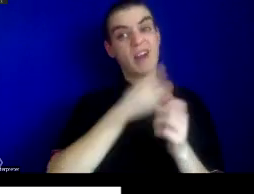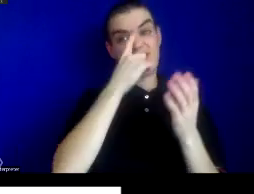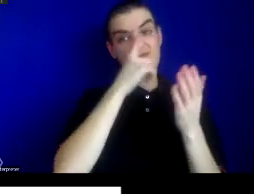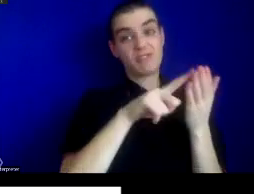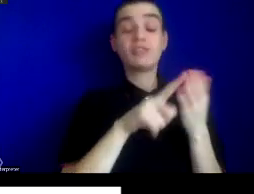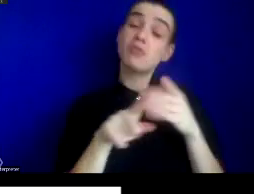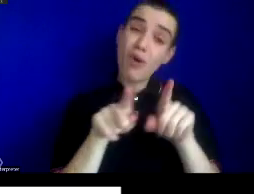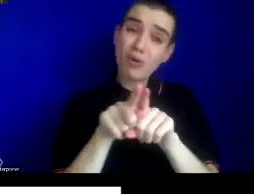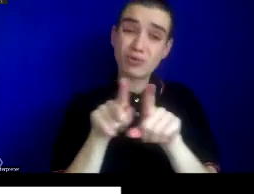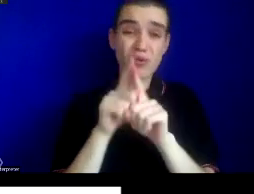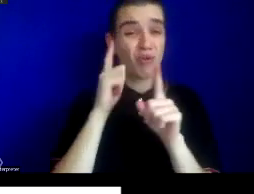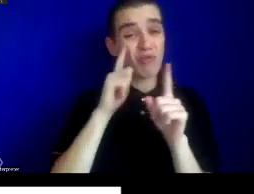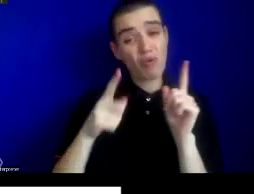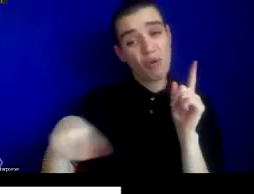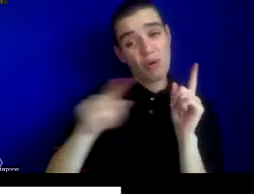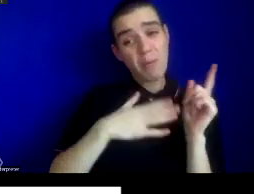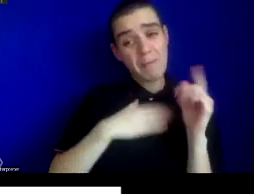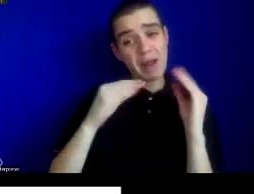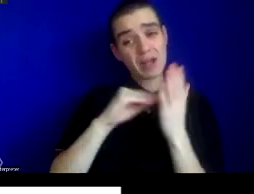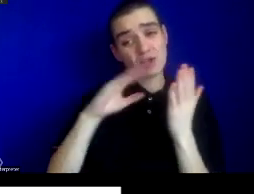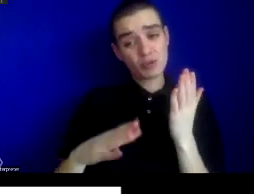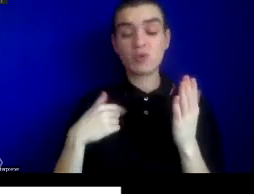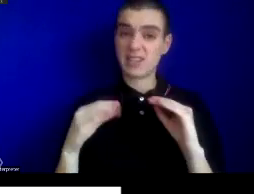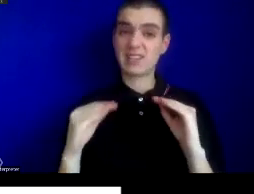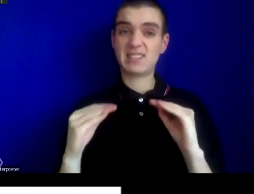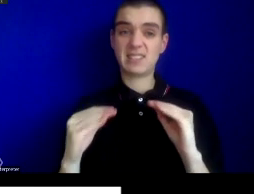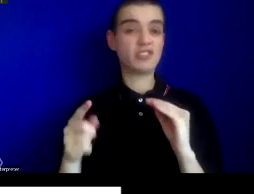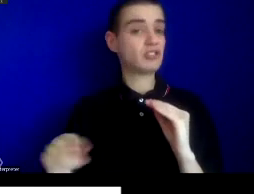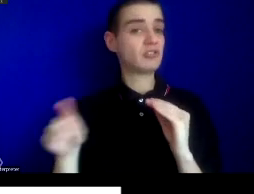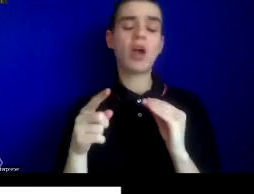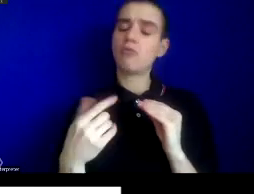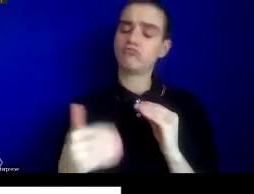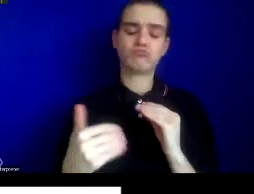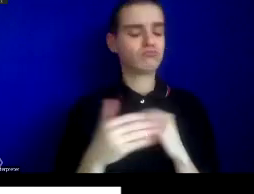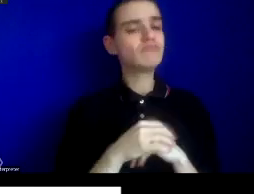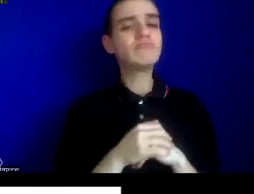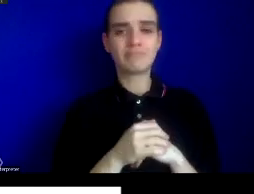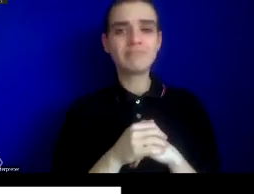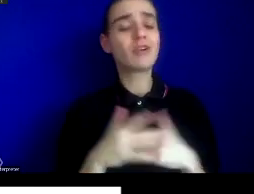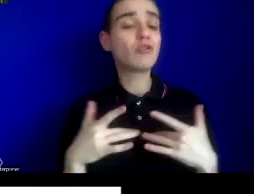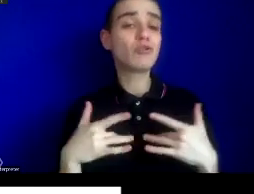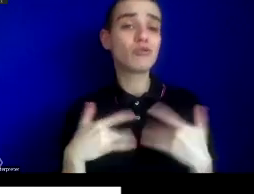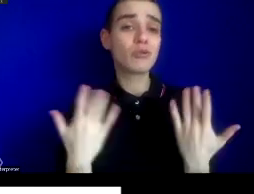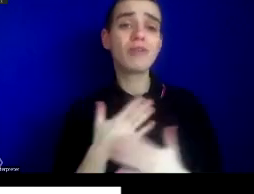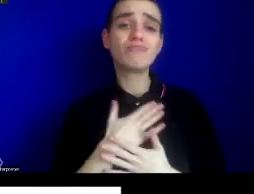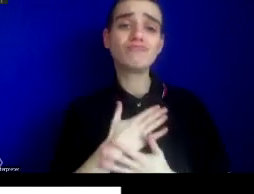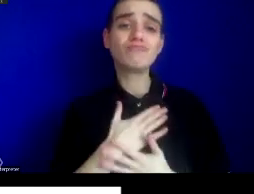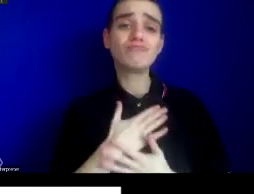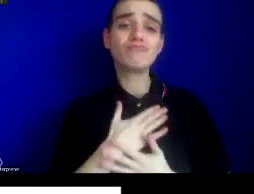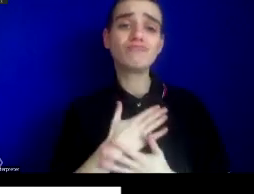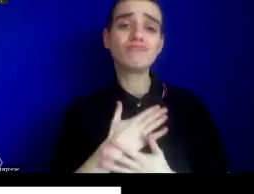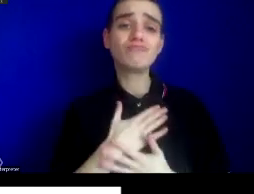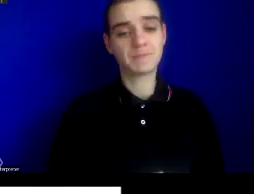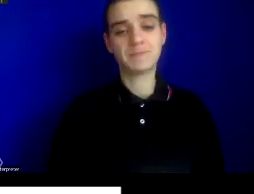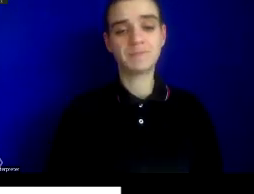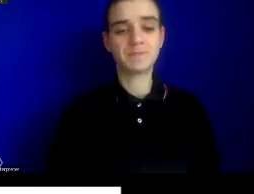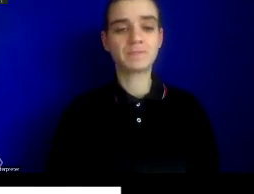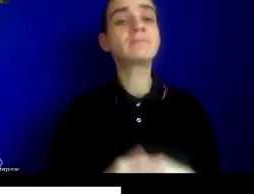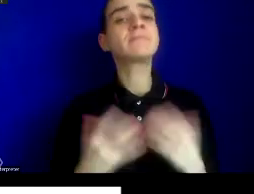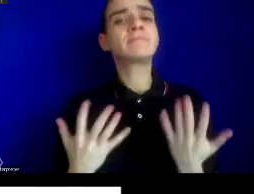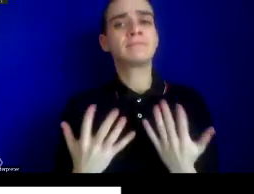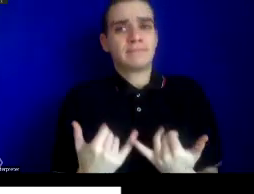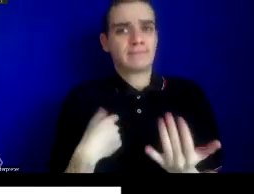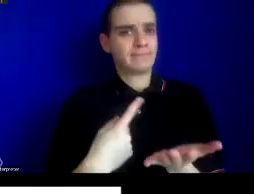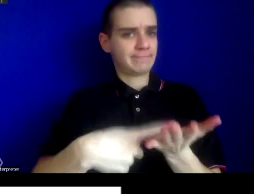for my students who I teach at Johns Hopkins. So it's a real pleasure. So what I want to speak about today